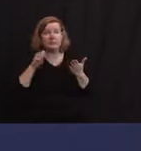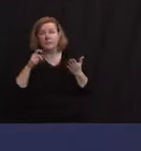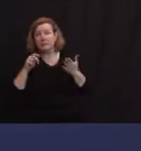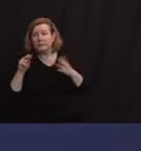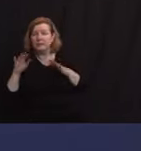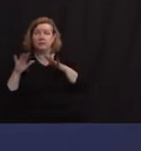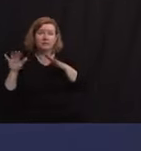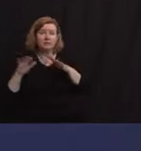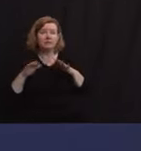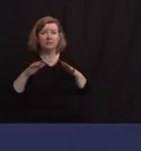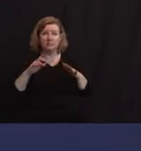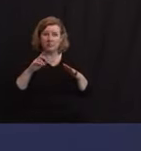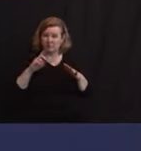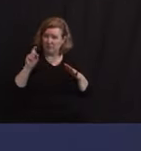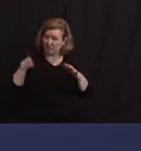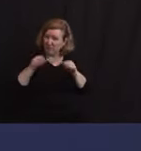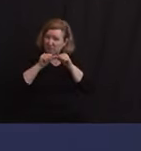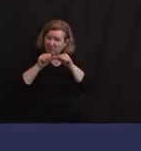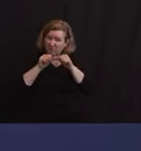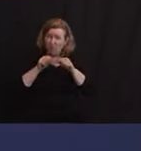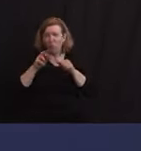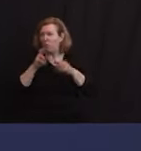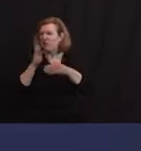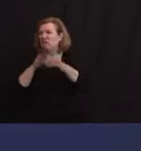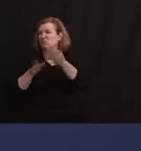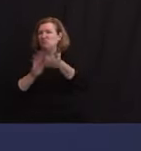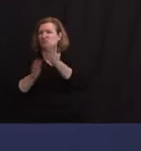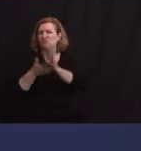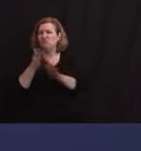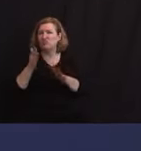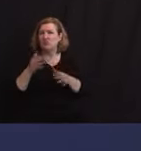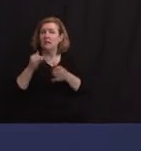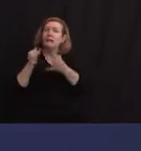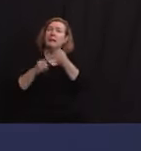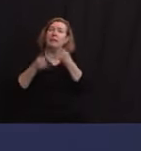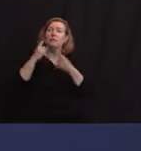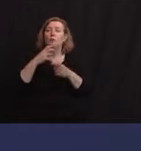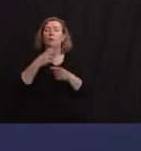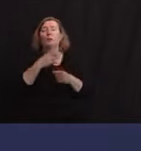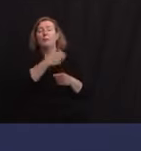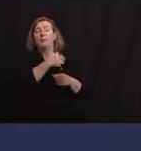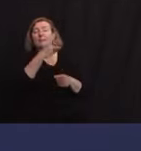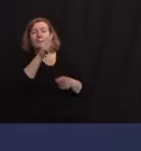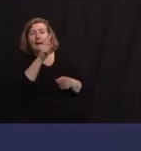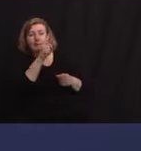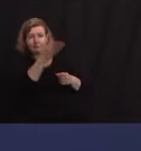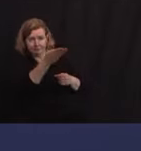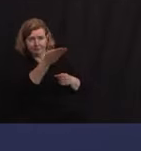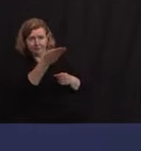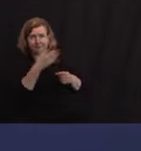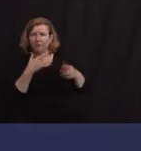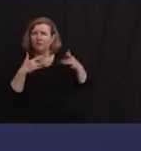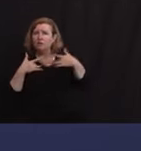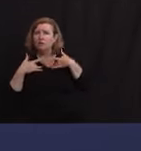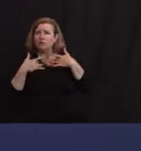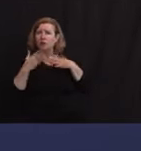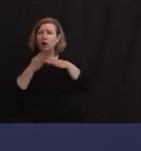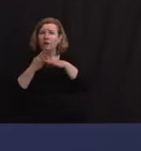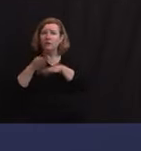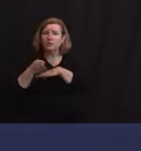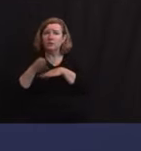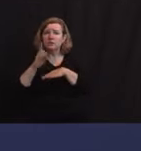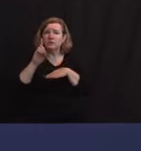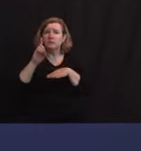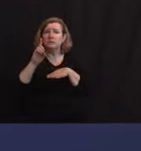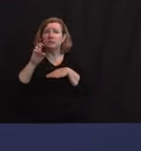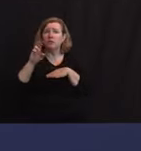point, and should they end? And lastly, for the Colonel, do you have any concerns or preparations for the aftermath of the Derek Chauvin verdict? And have